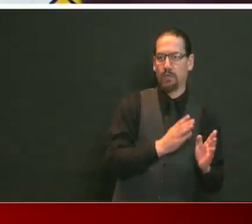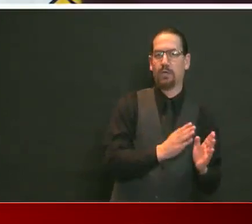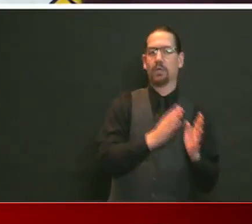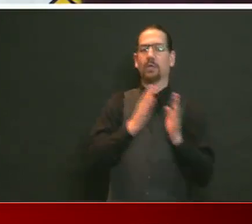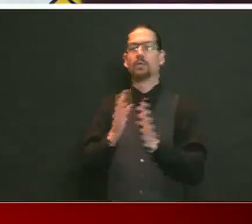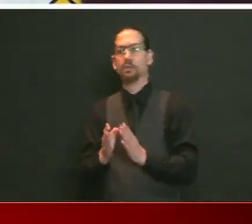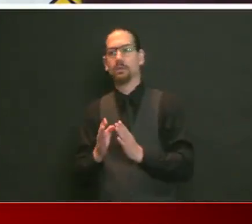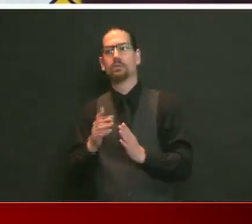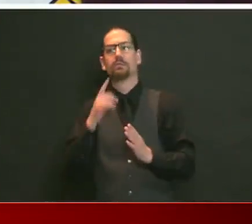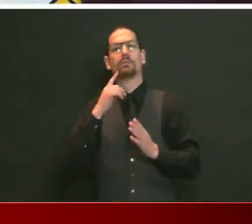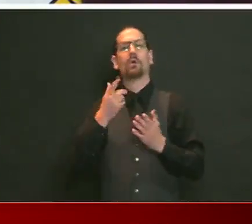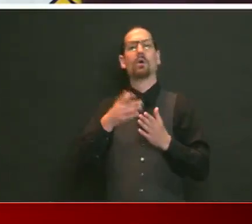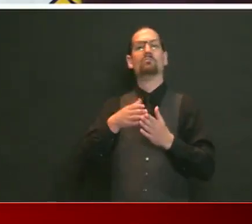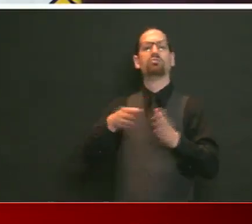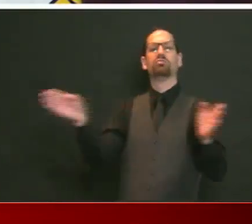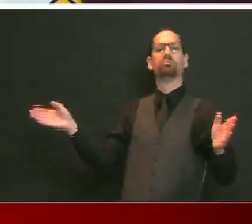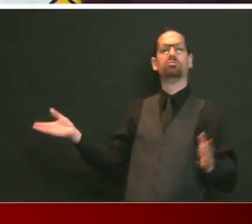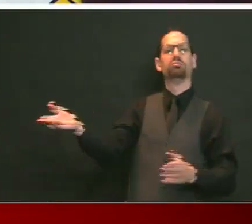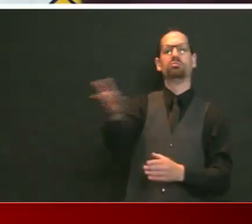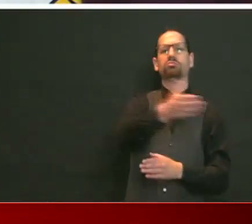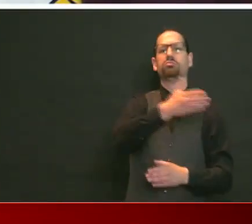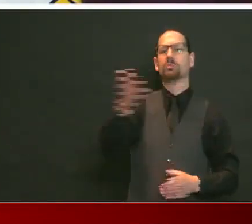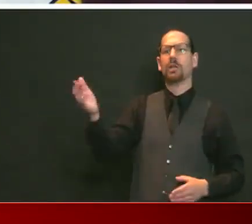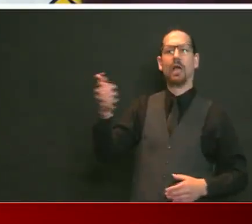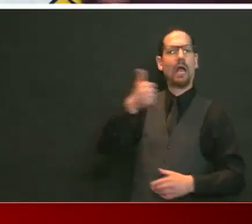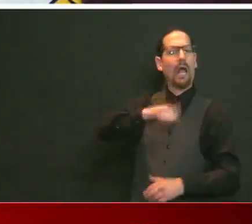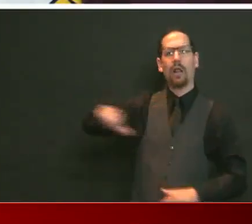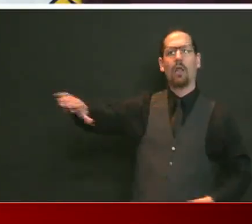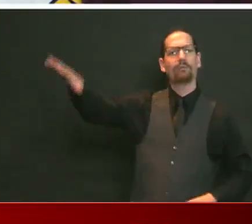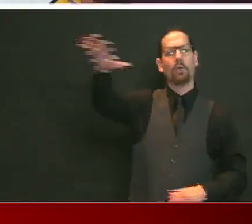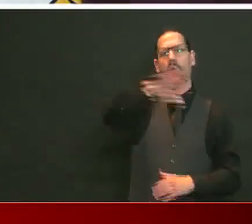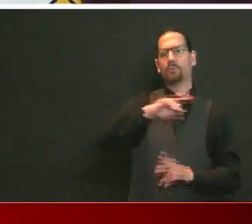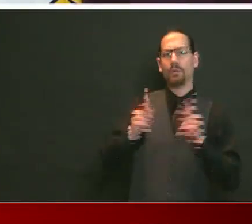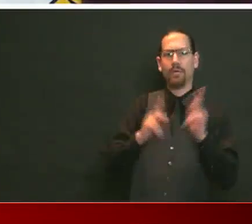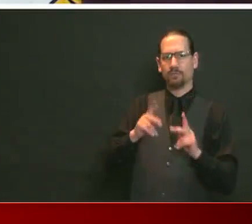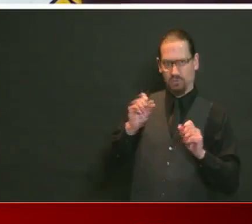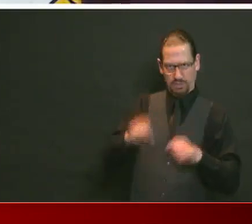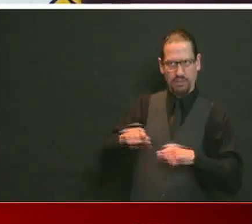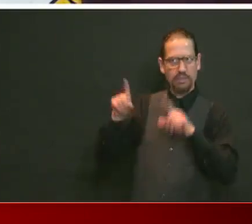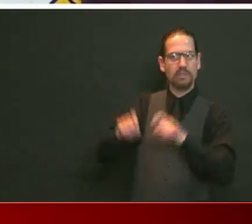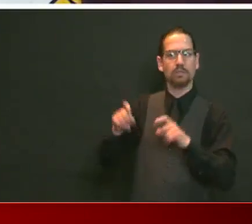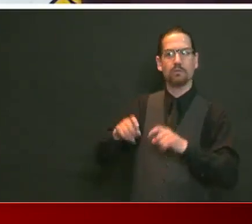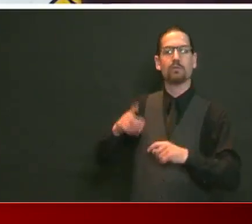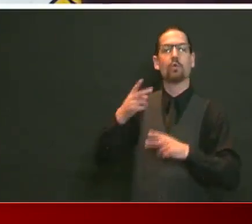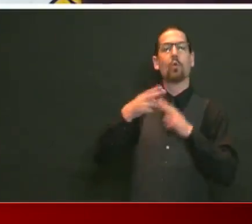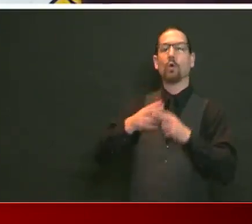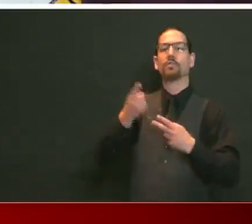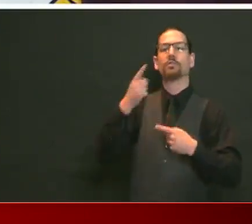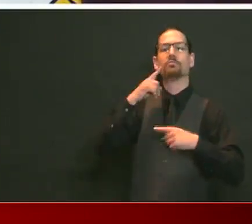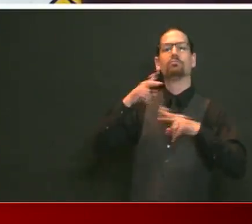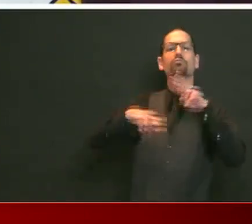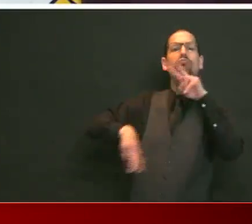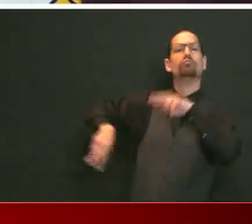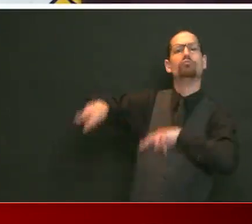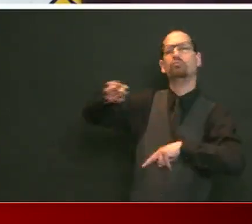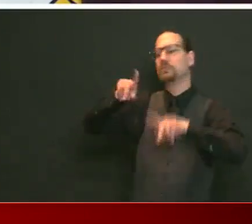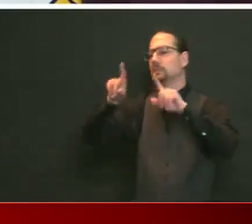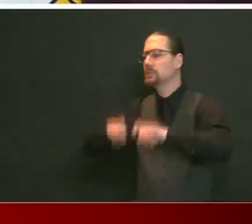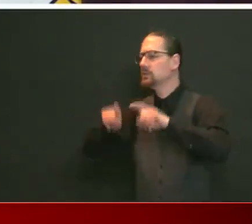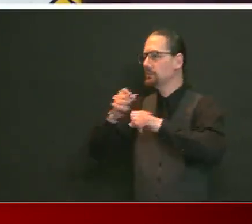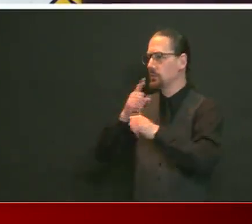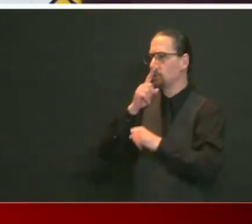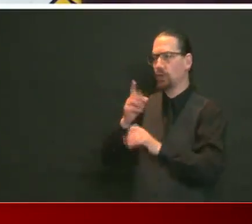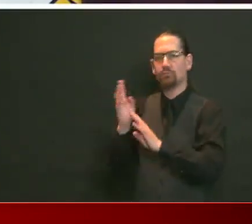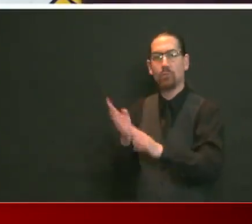in the community. Like this surveillance test, doing a lot of testing to see what's going on in Rhode